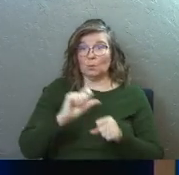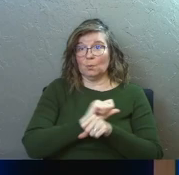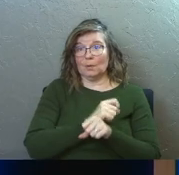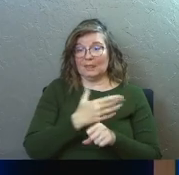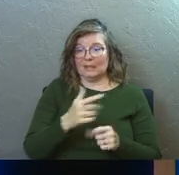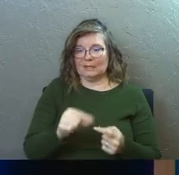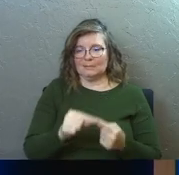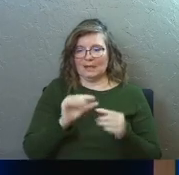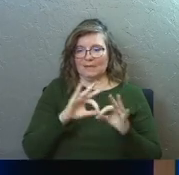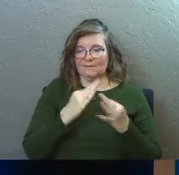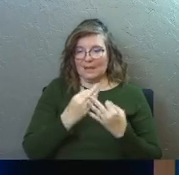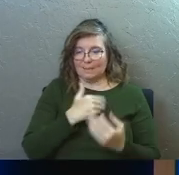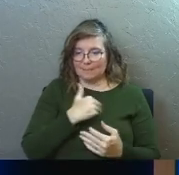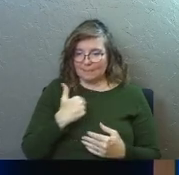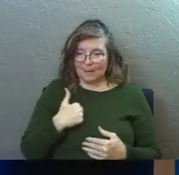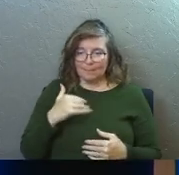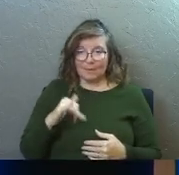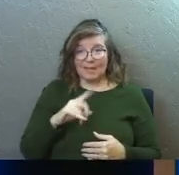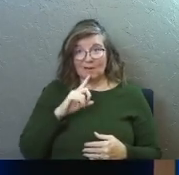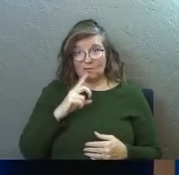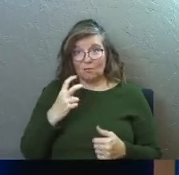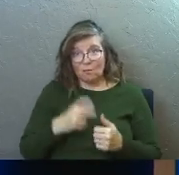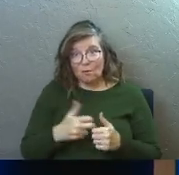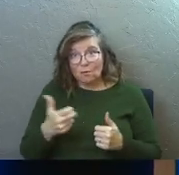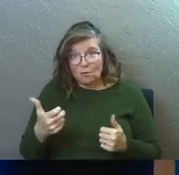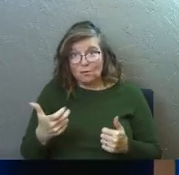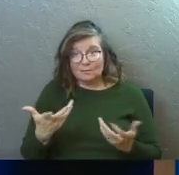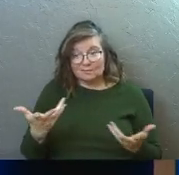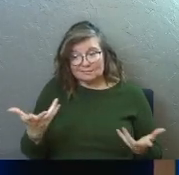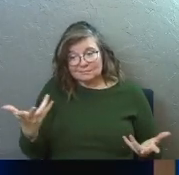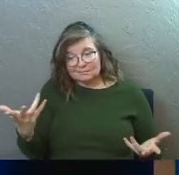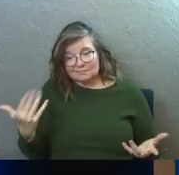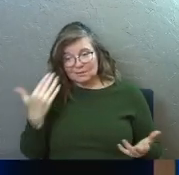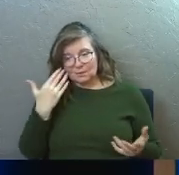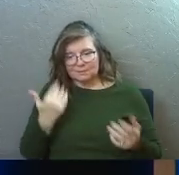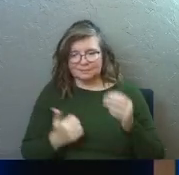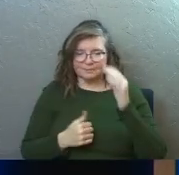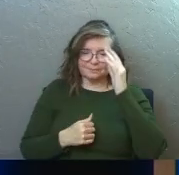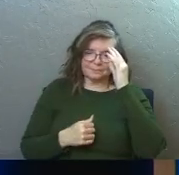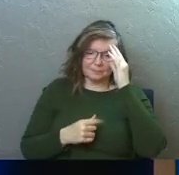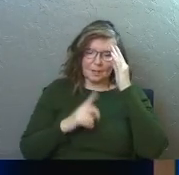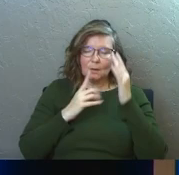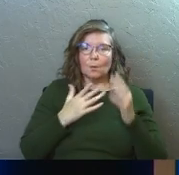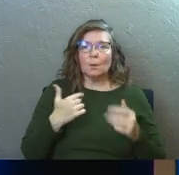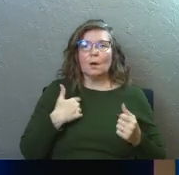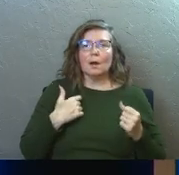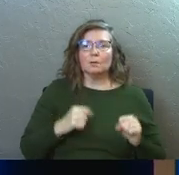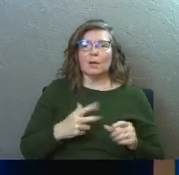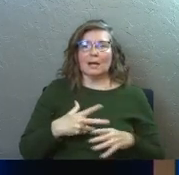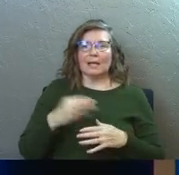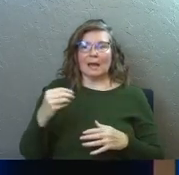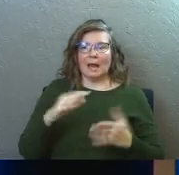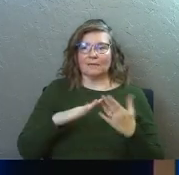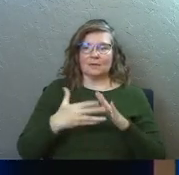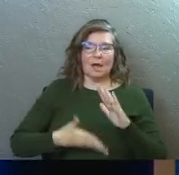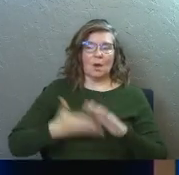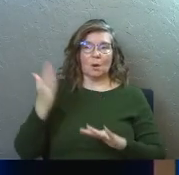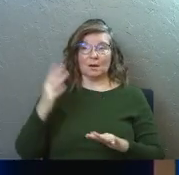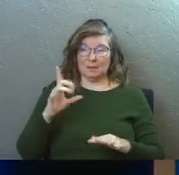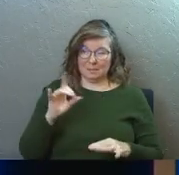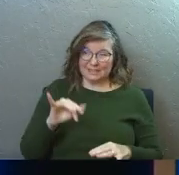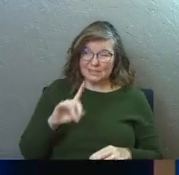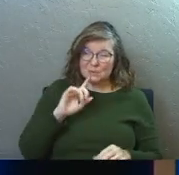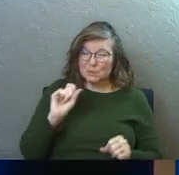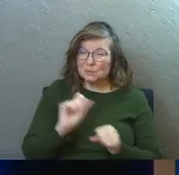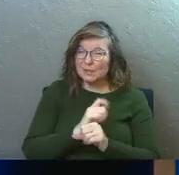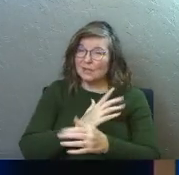thing, right? Especially if there's some family members there that are just, you know, it's just... But it's a real thing. try to... I'm getting out of town. But did